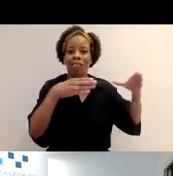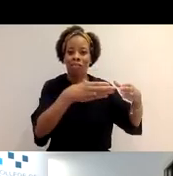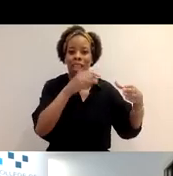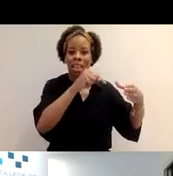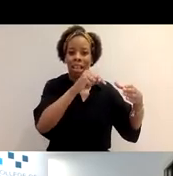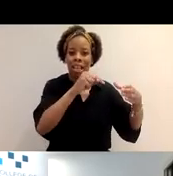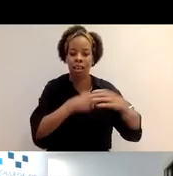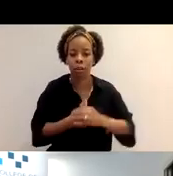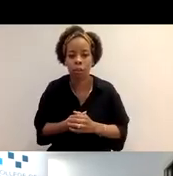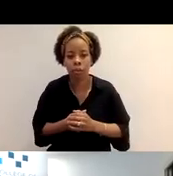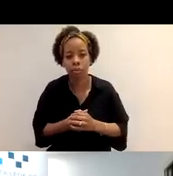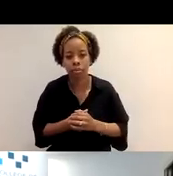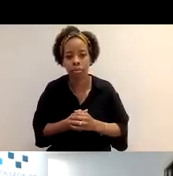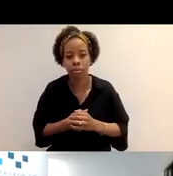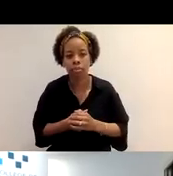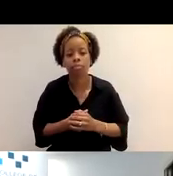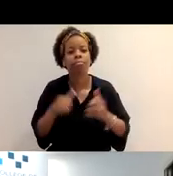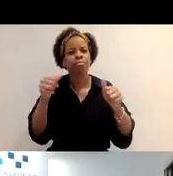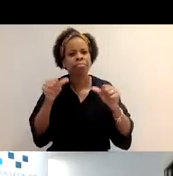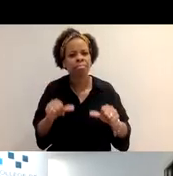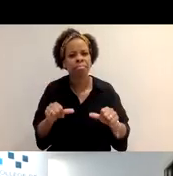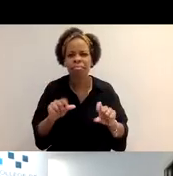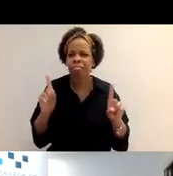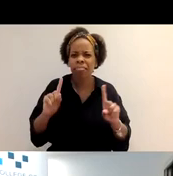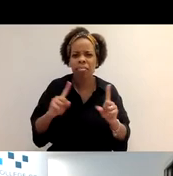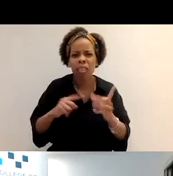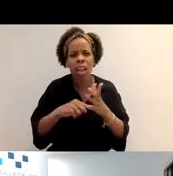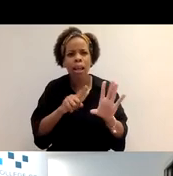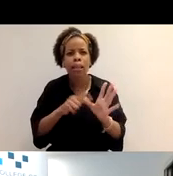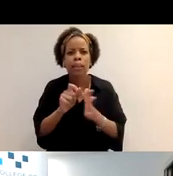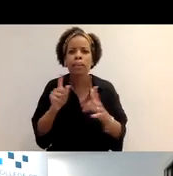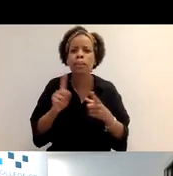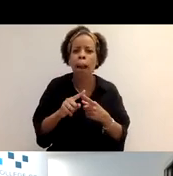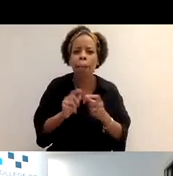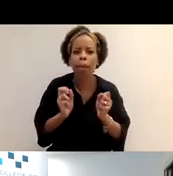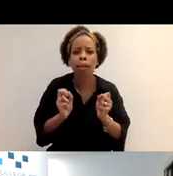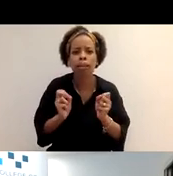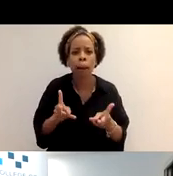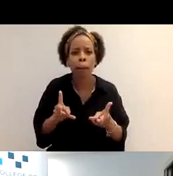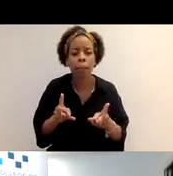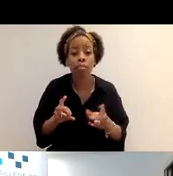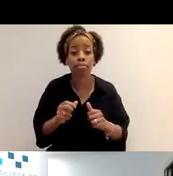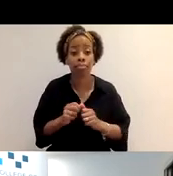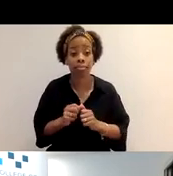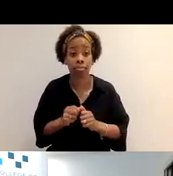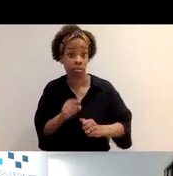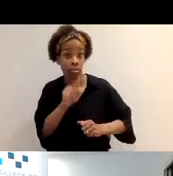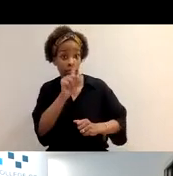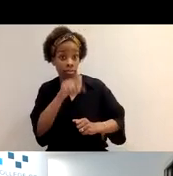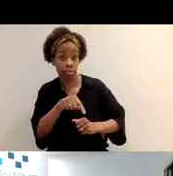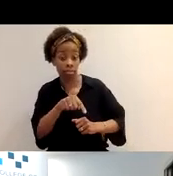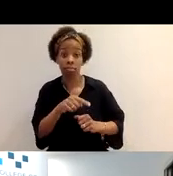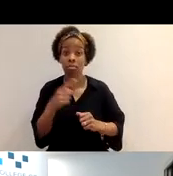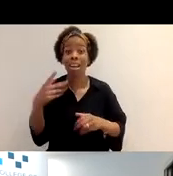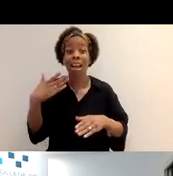Next, you can allocate a type to the activity. We've just copied the HTPC activity